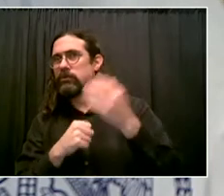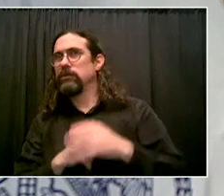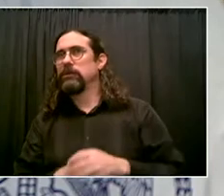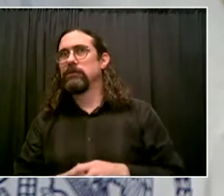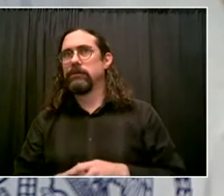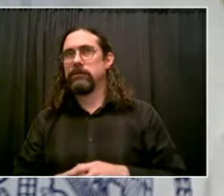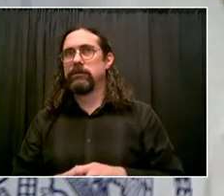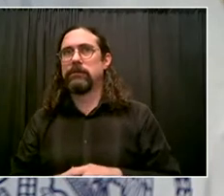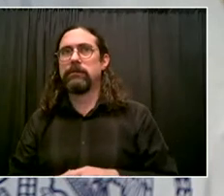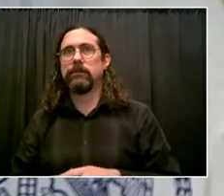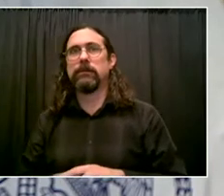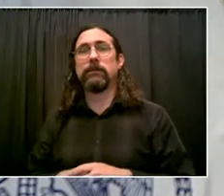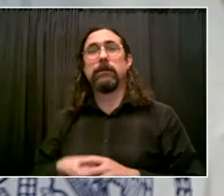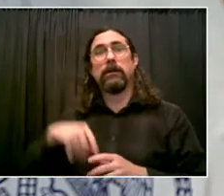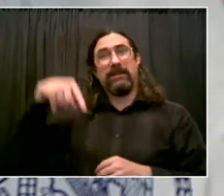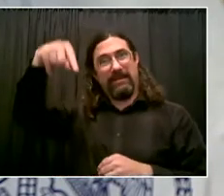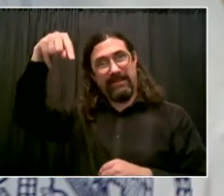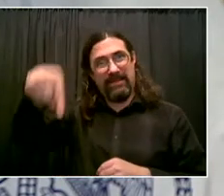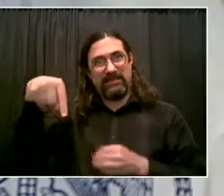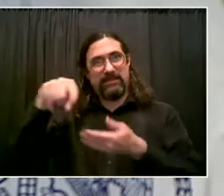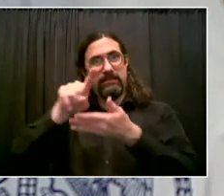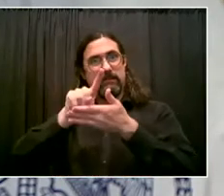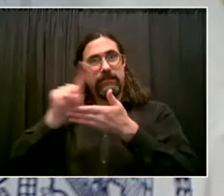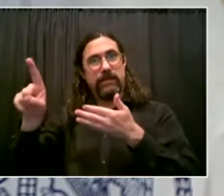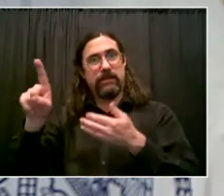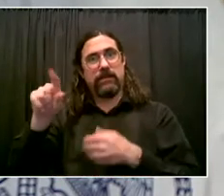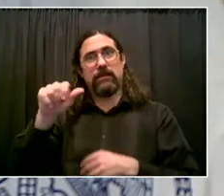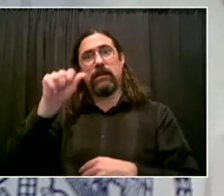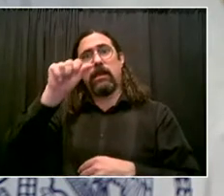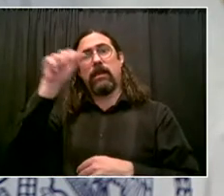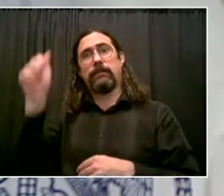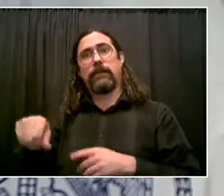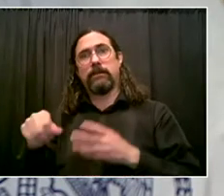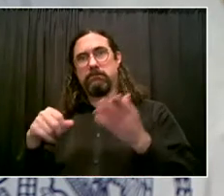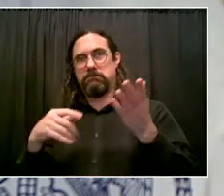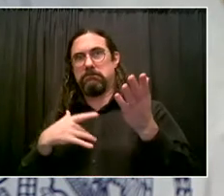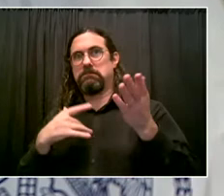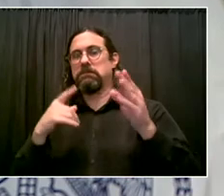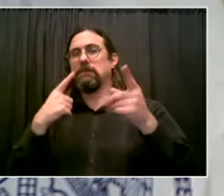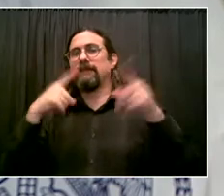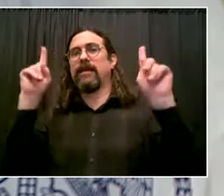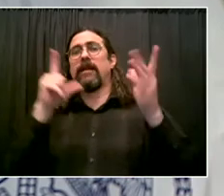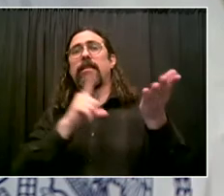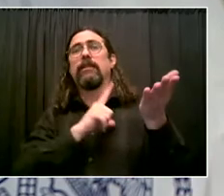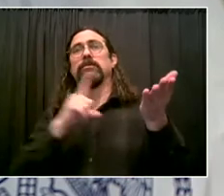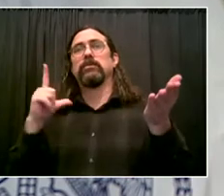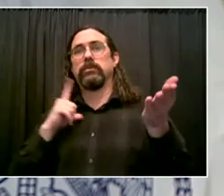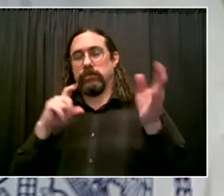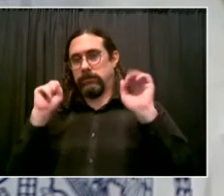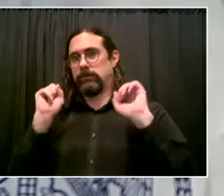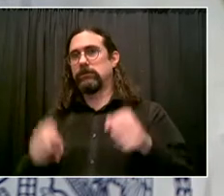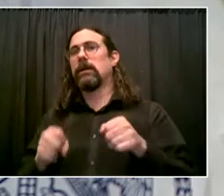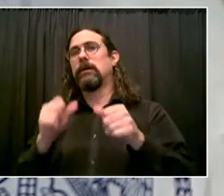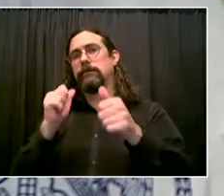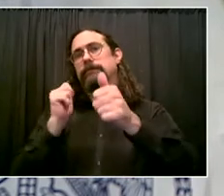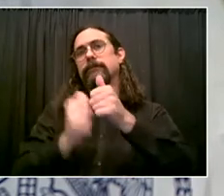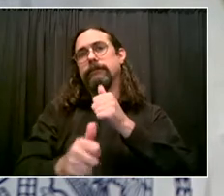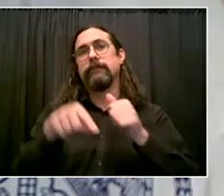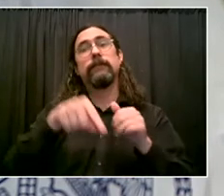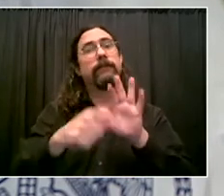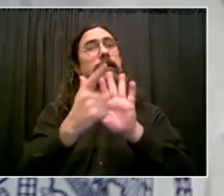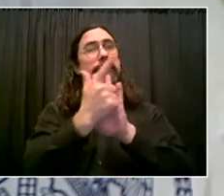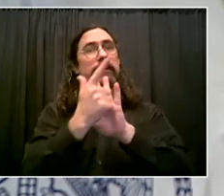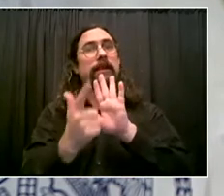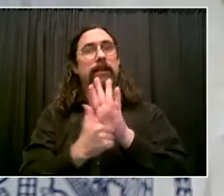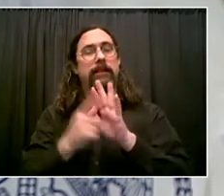heard from believe it can be done. I believe it can be done. We need the people to call for it as well. Let's get that done. And then we've got work to do. For the